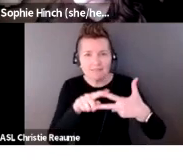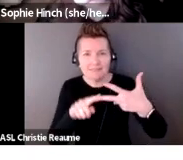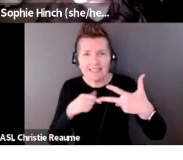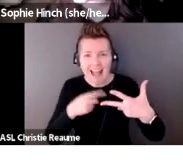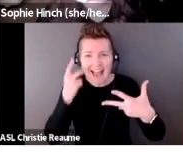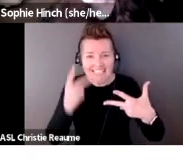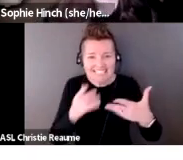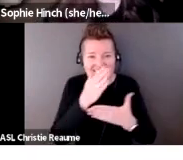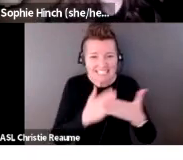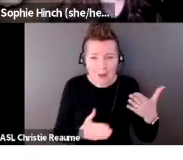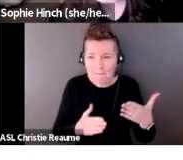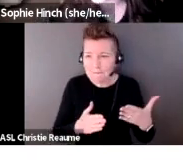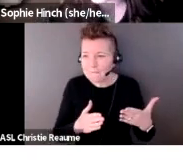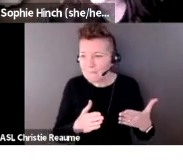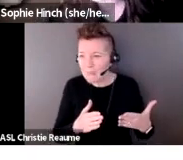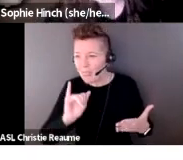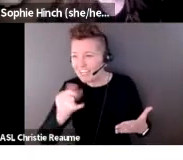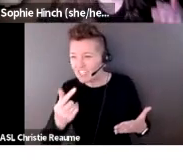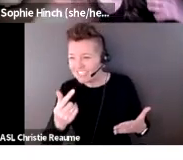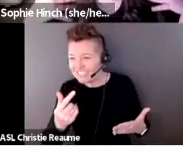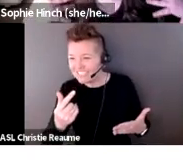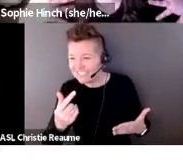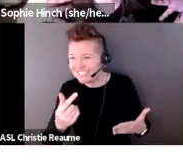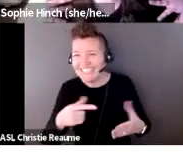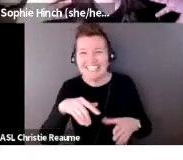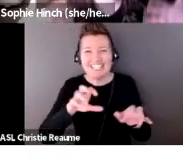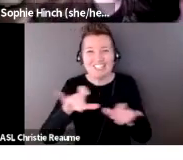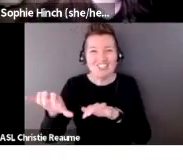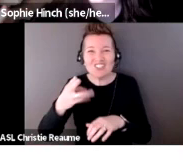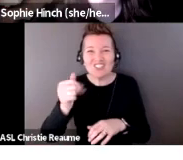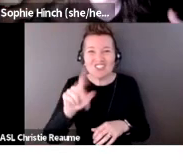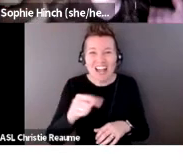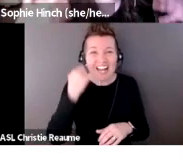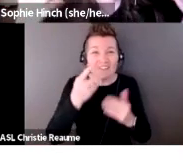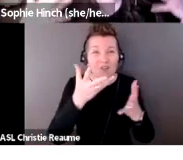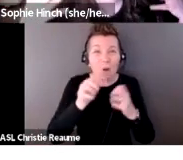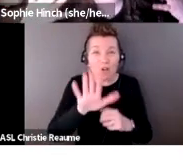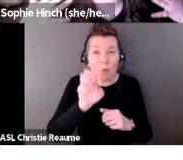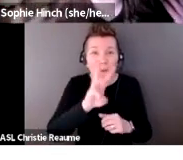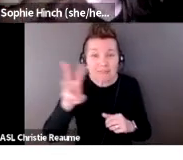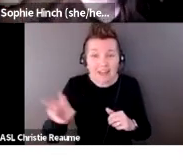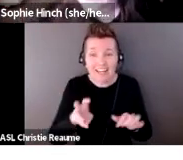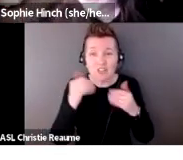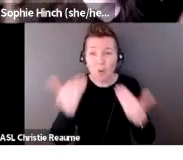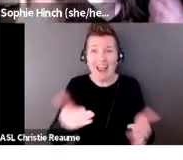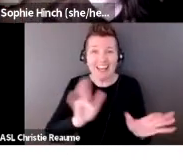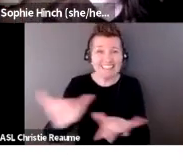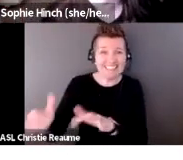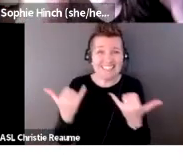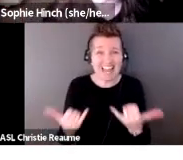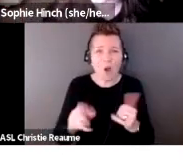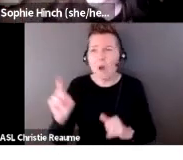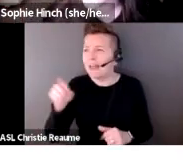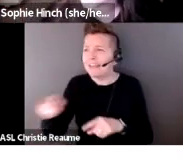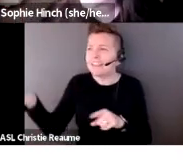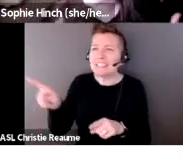Instagram handles in the chat as well. If you want to drop any of your websites, where can people find you, follow